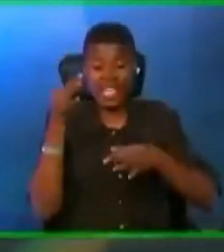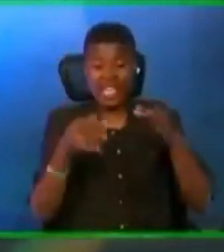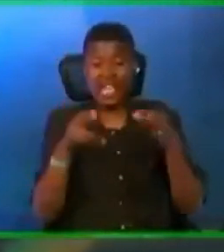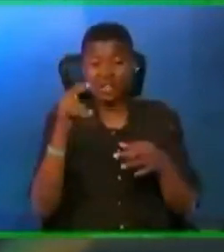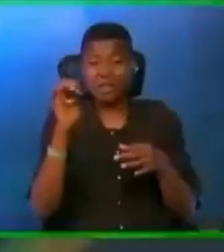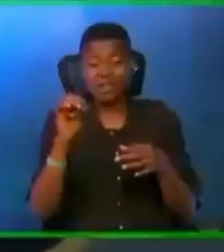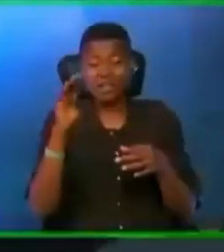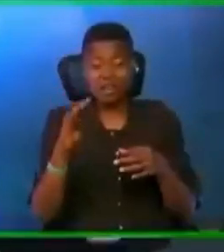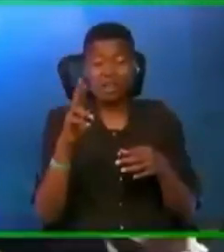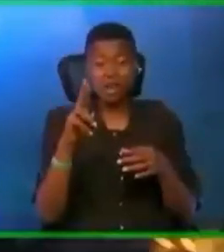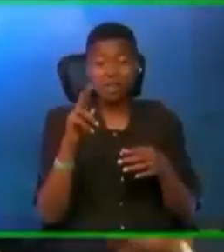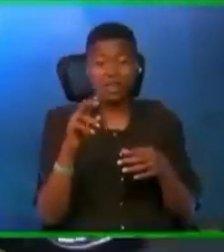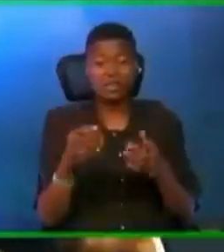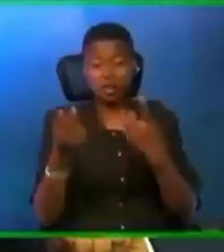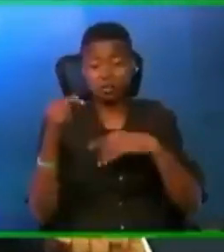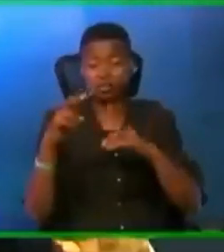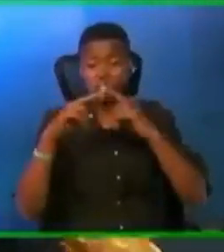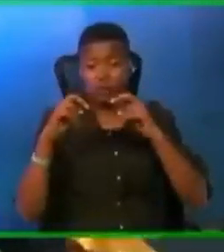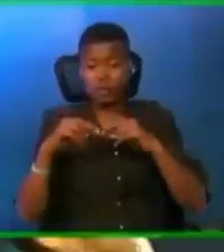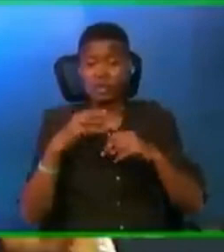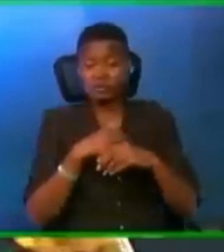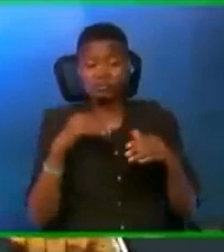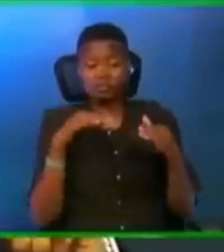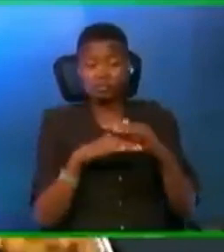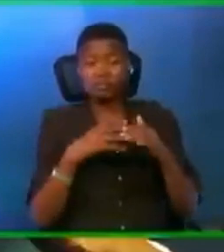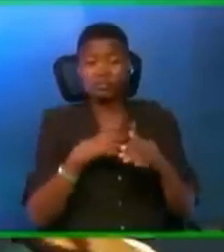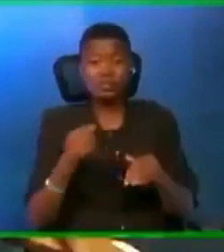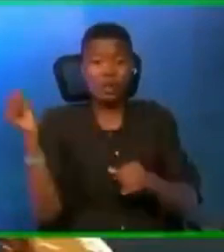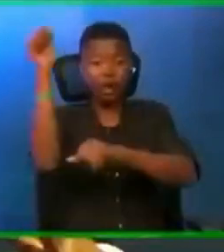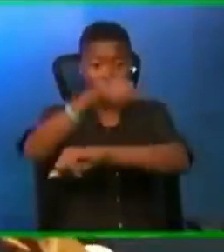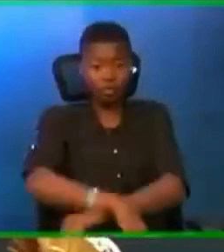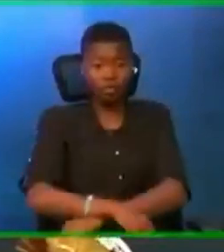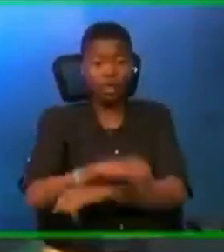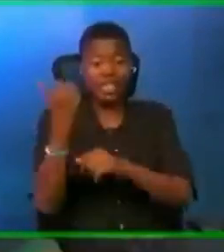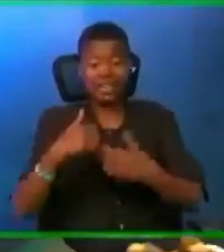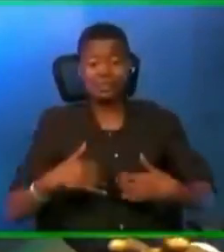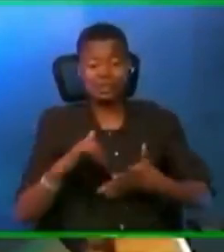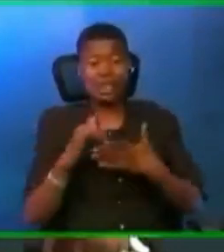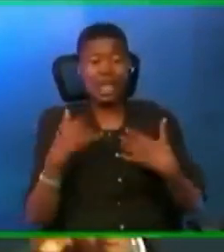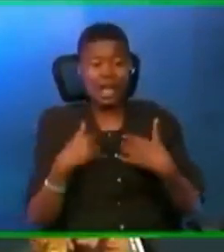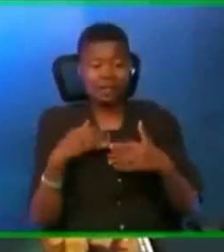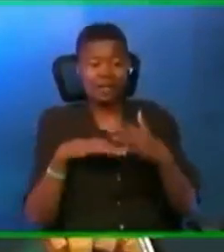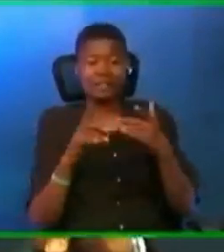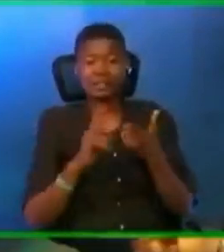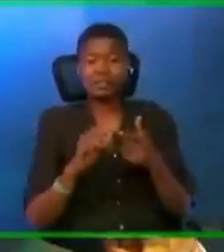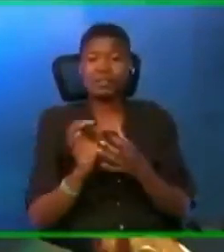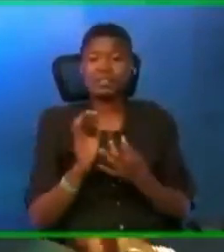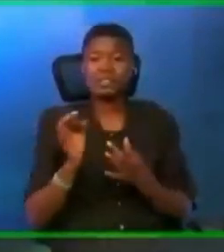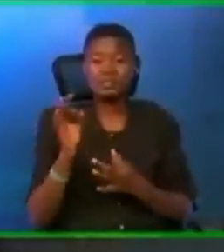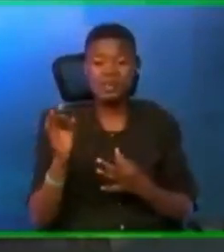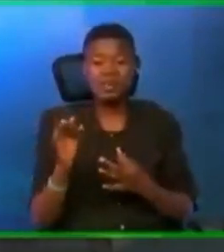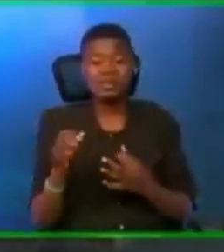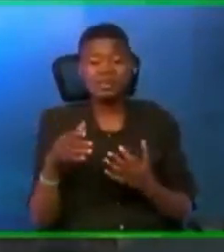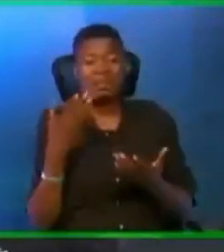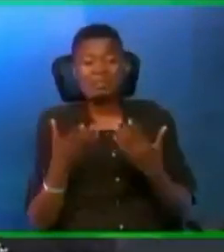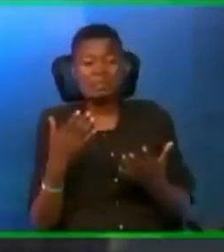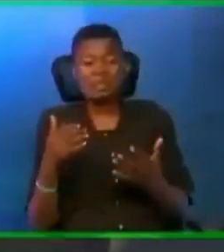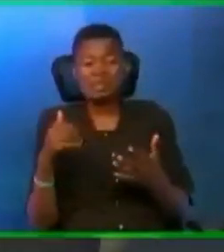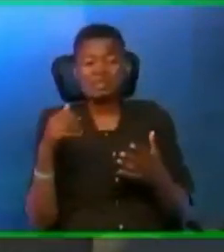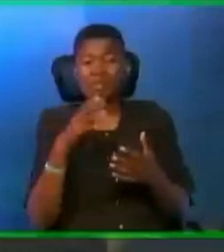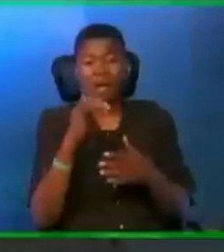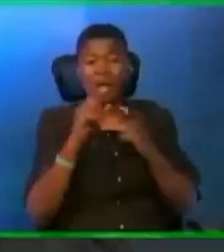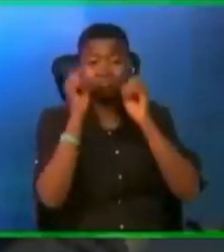in that village that has access to the spirit realm, maybe by divination, maybe by astrology, maybe by necromancy, maybe by